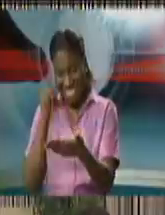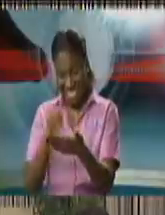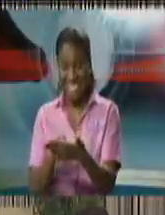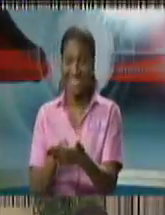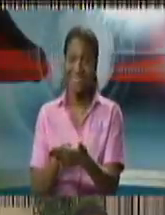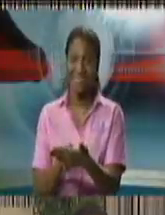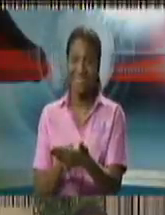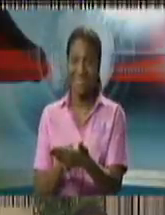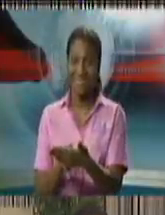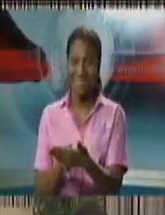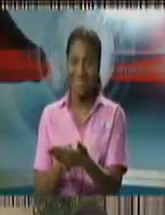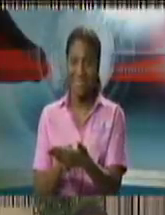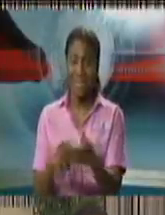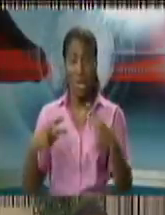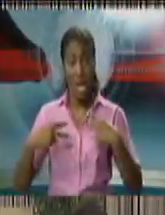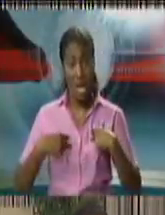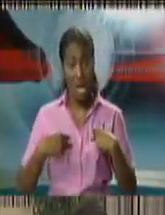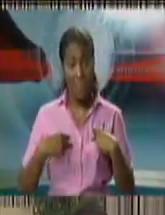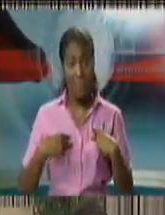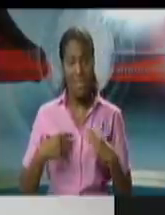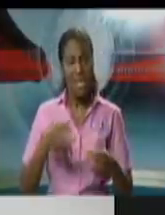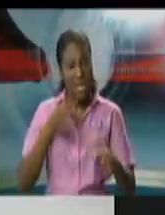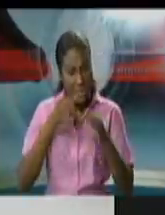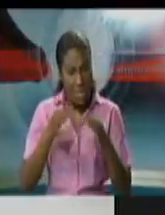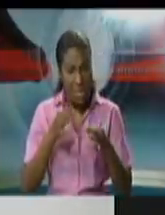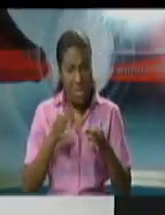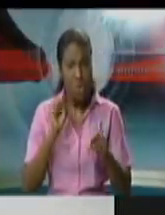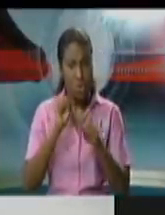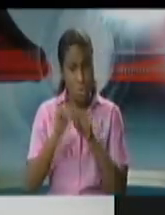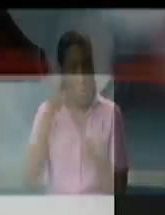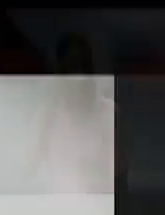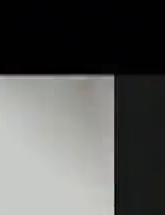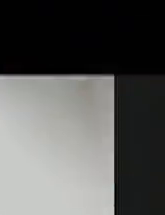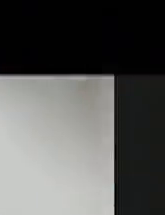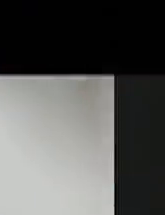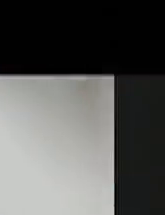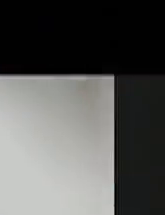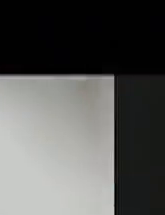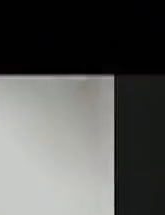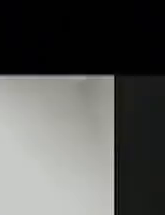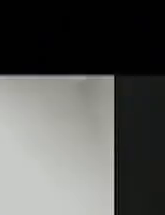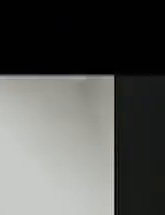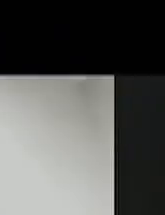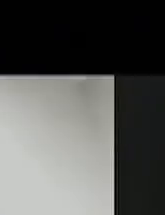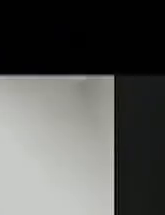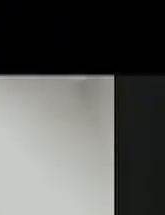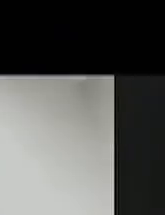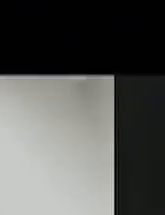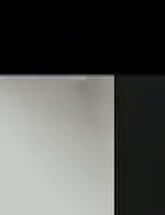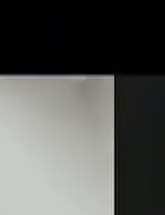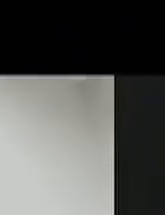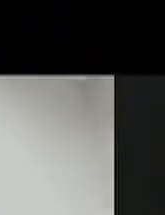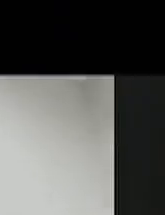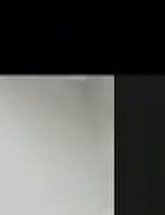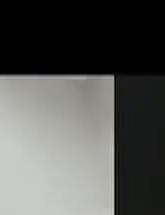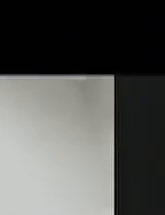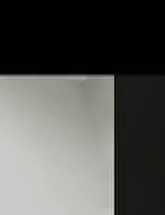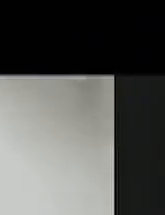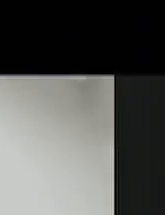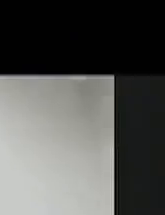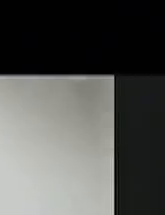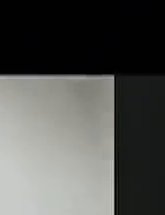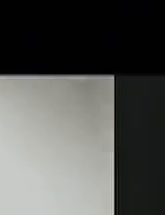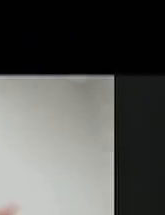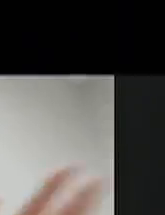yeah so just so in the interim it's going to be done manually while we look at the system just want to get that correct okay yes sir okay and the second